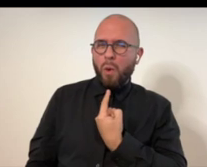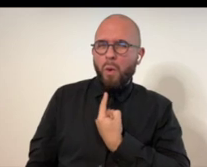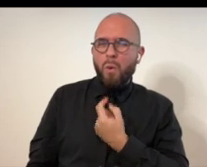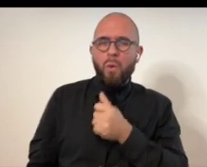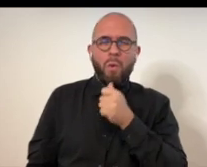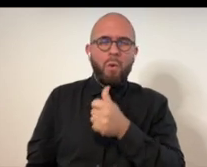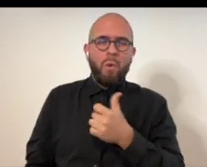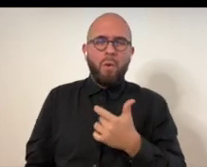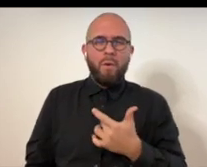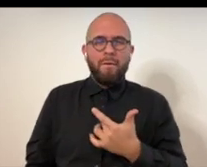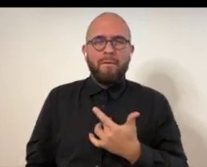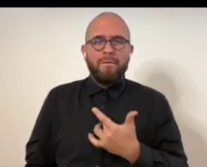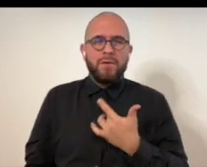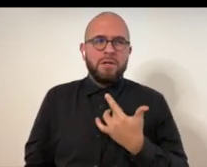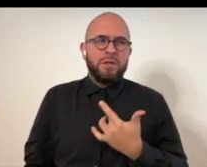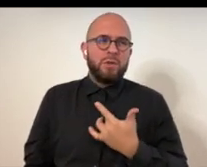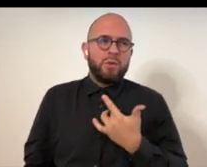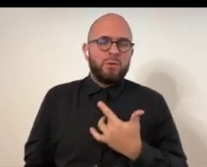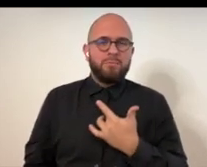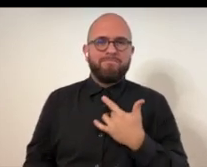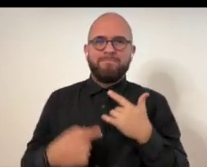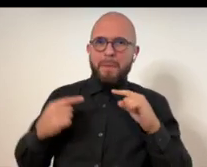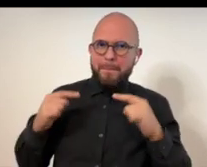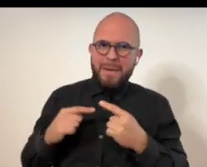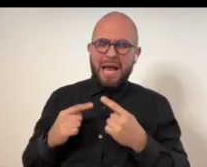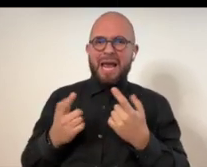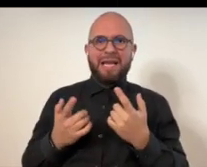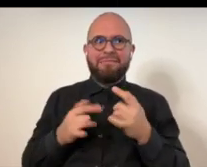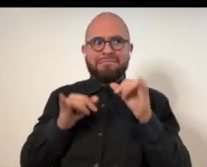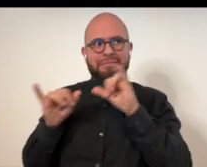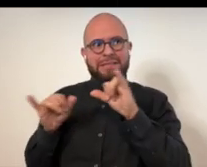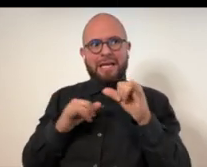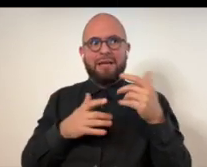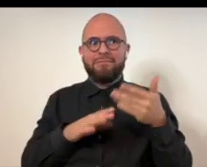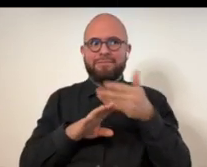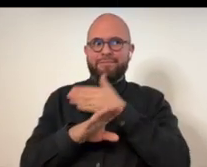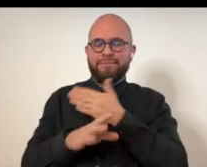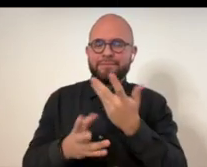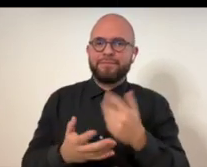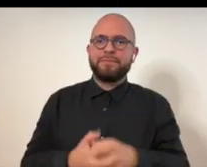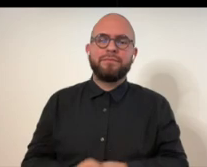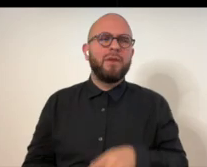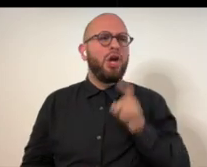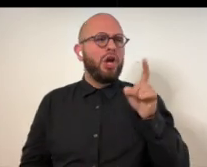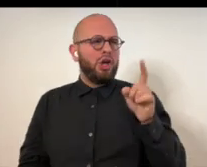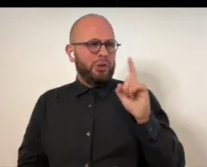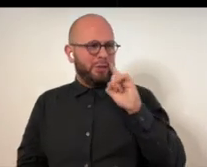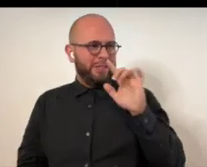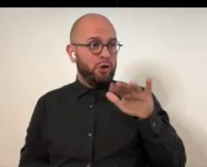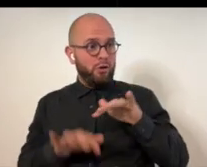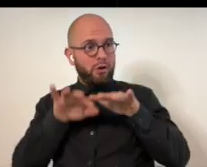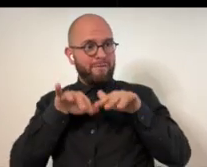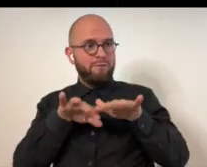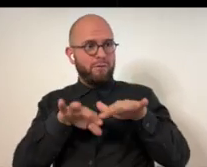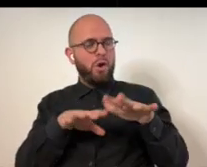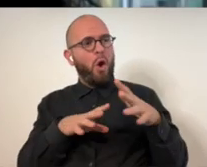in that state where you don't feel so alone and so much you're, you don't feel the pain as much.